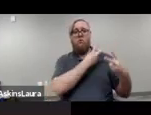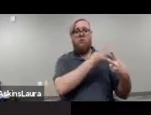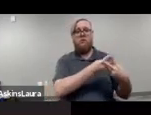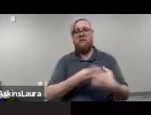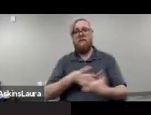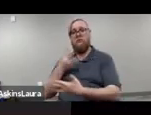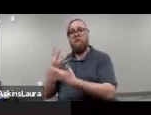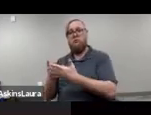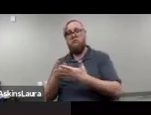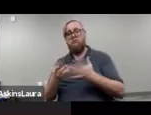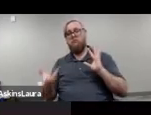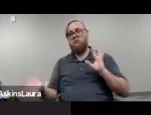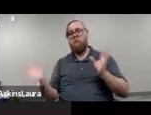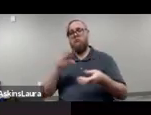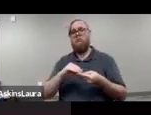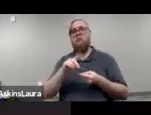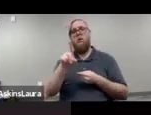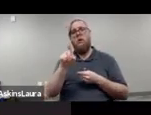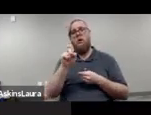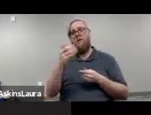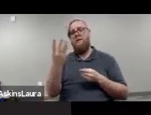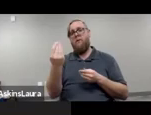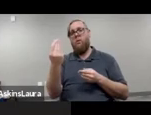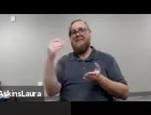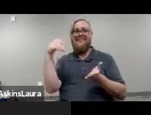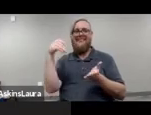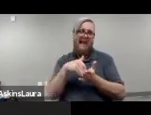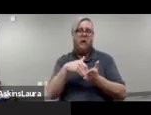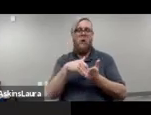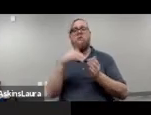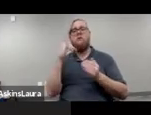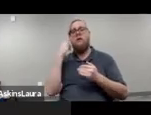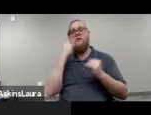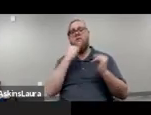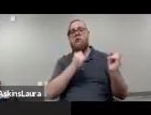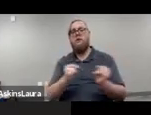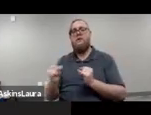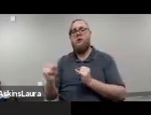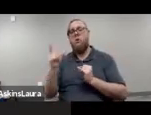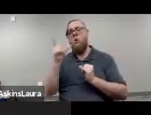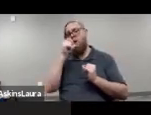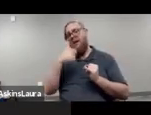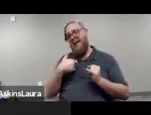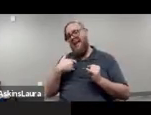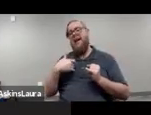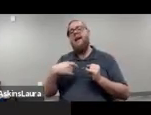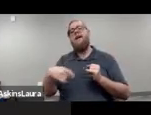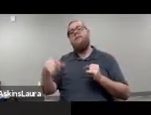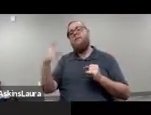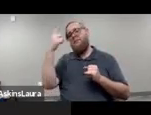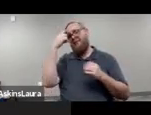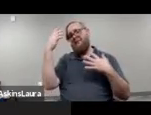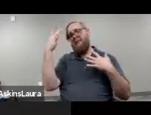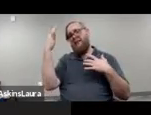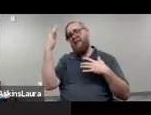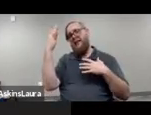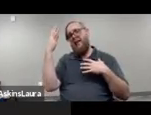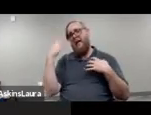population, it's almost 114,000 Californians living with severe mental illness who are incarcerated.